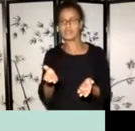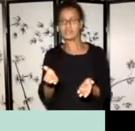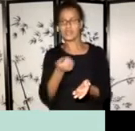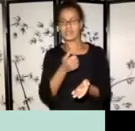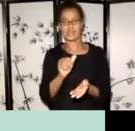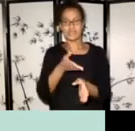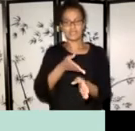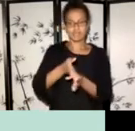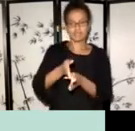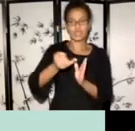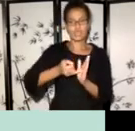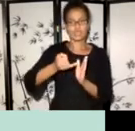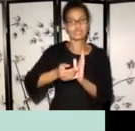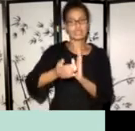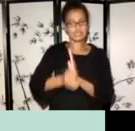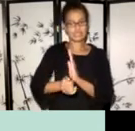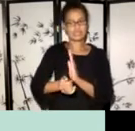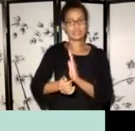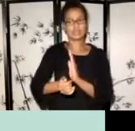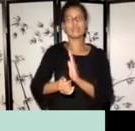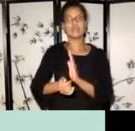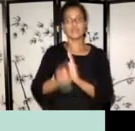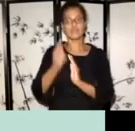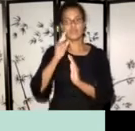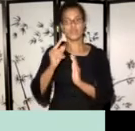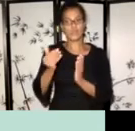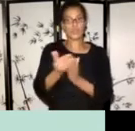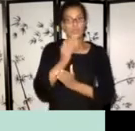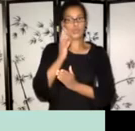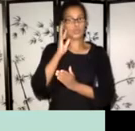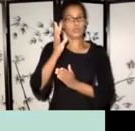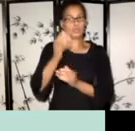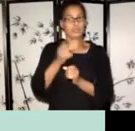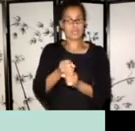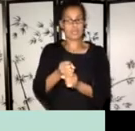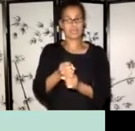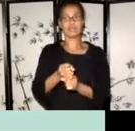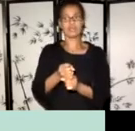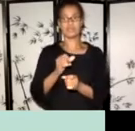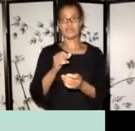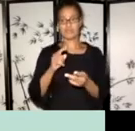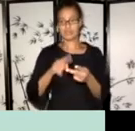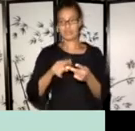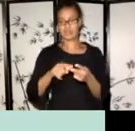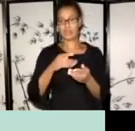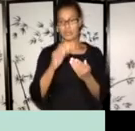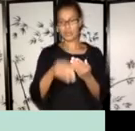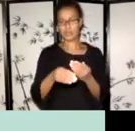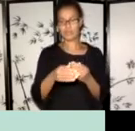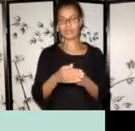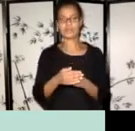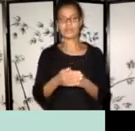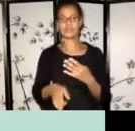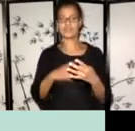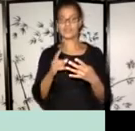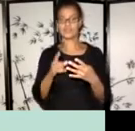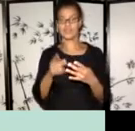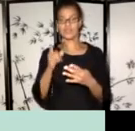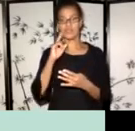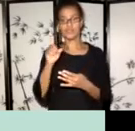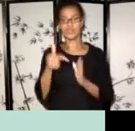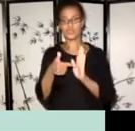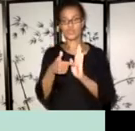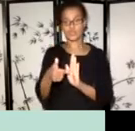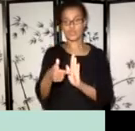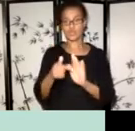you can come to this program, uh, to have supported. We, uh, also have a category for presentations, exhibitions,